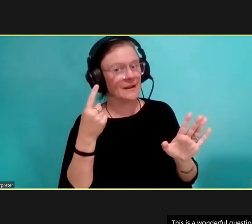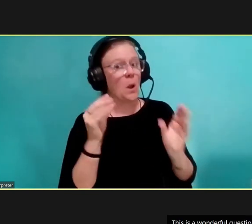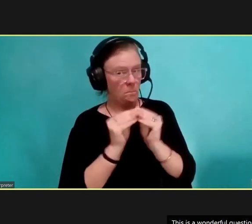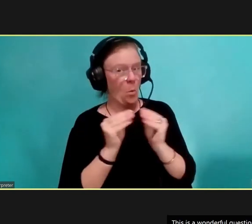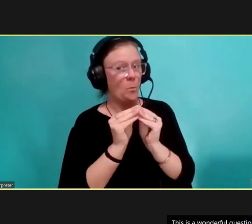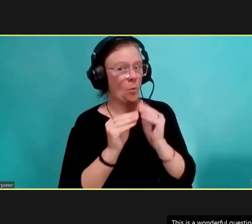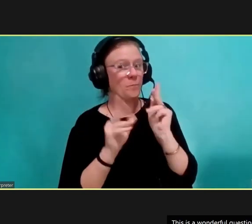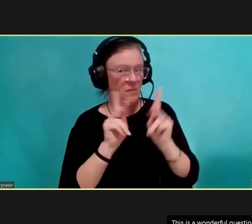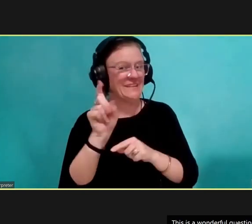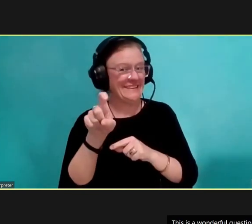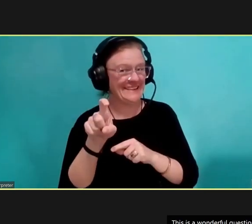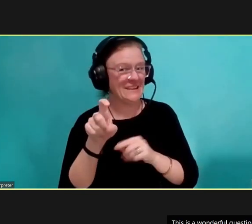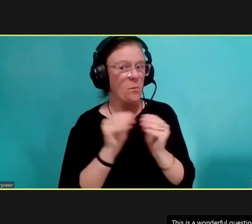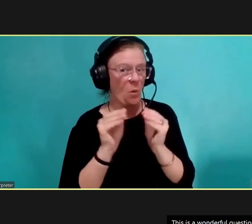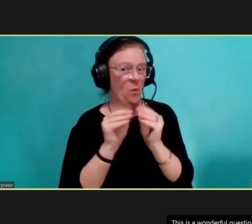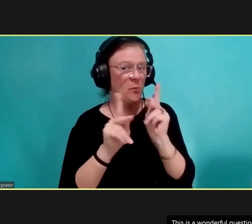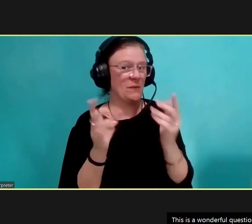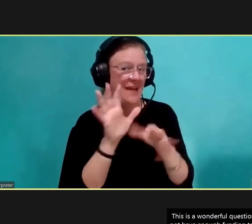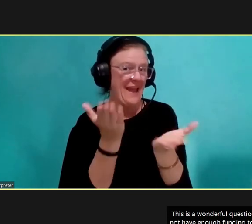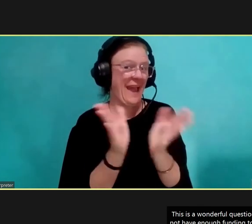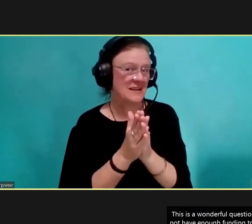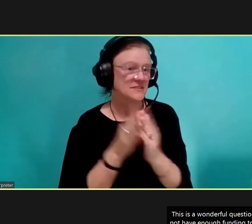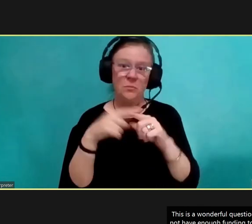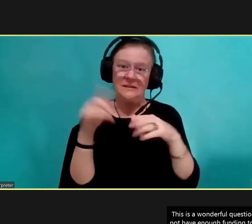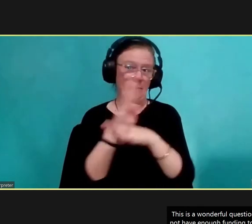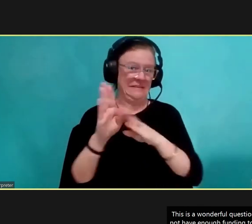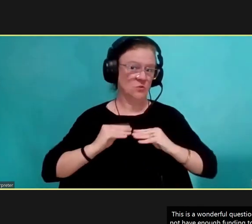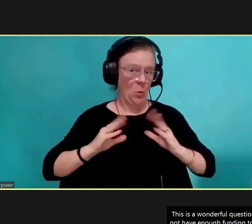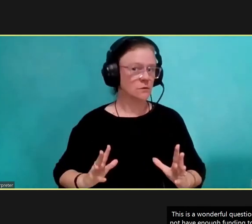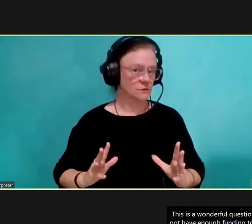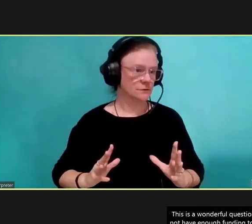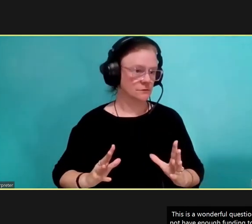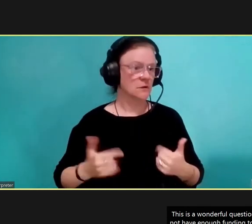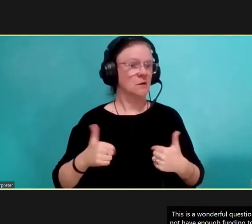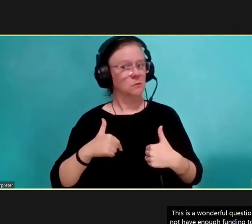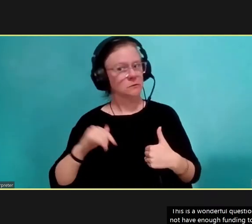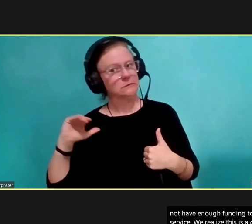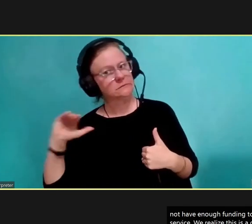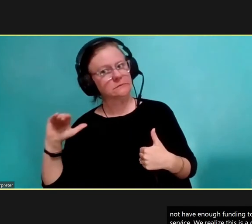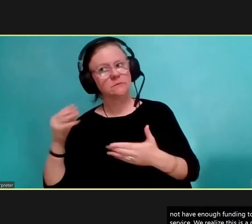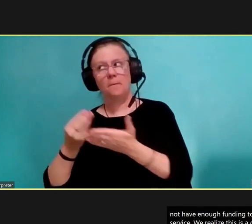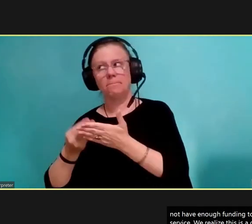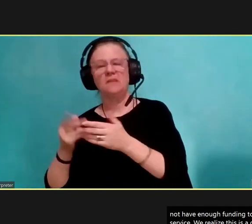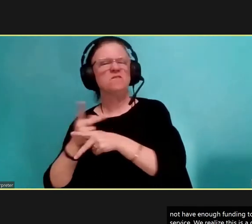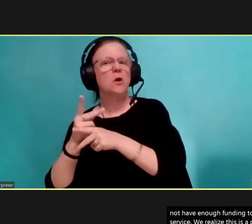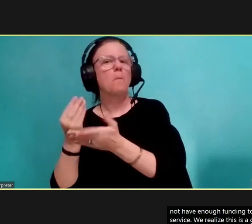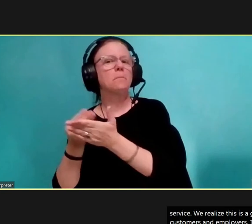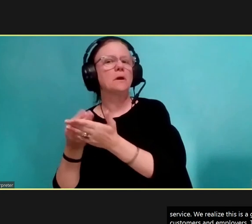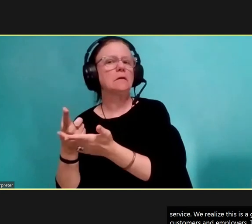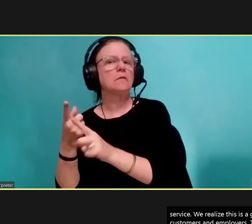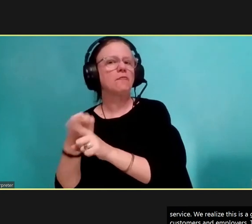growing need for our customers and employers. So, that is why TARTA is working on securing another funding source.